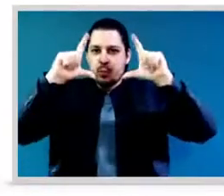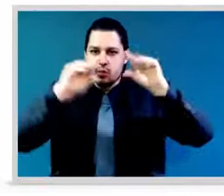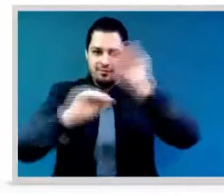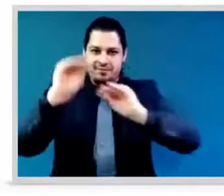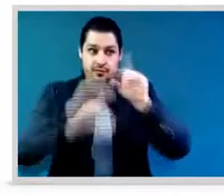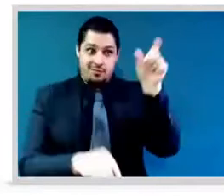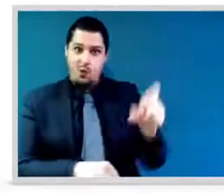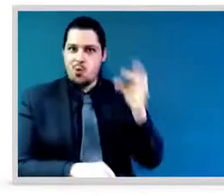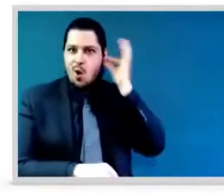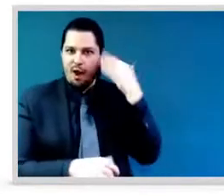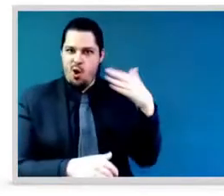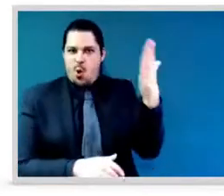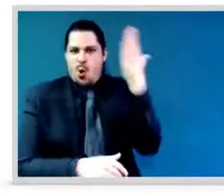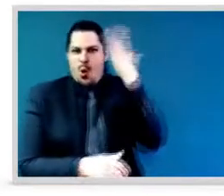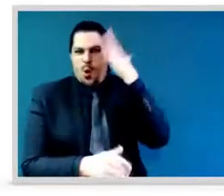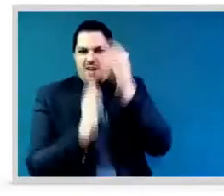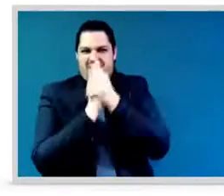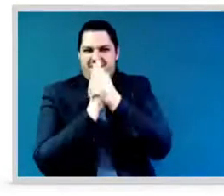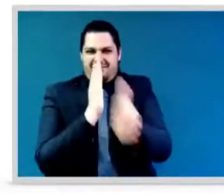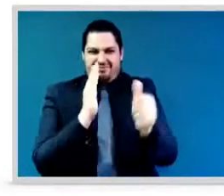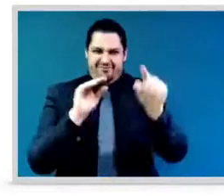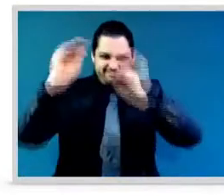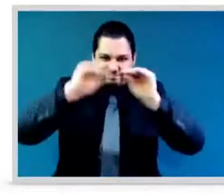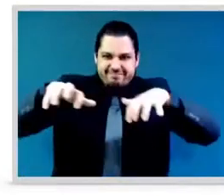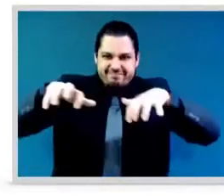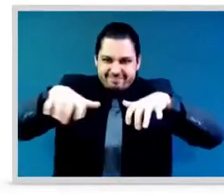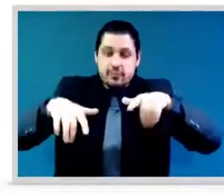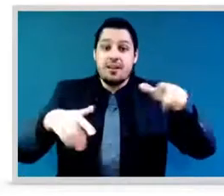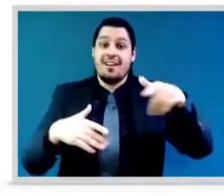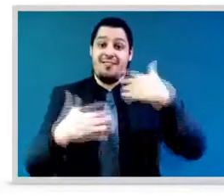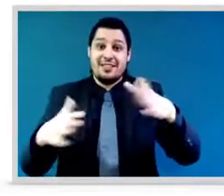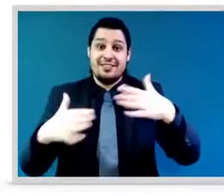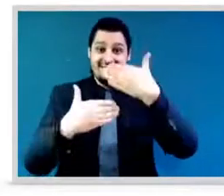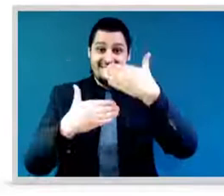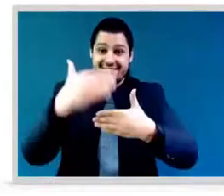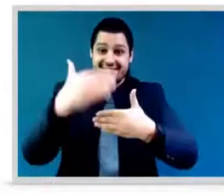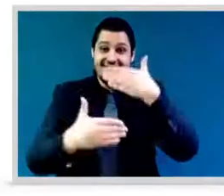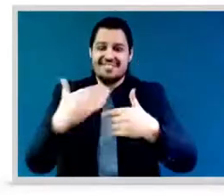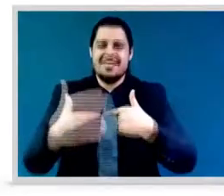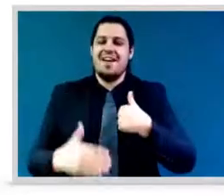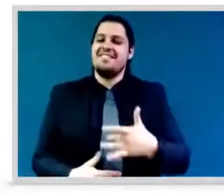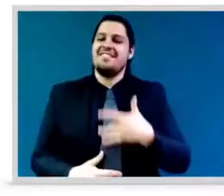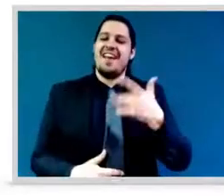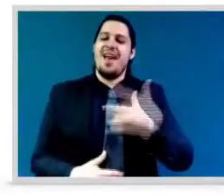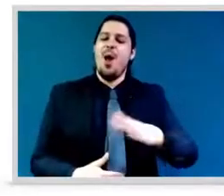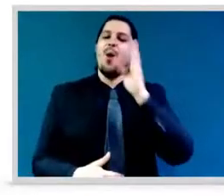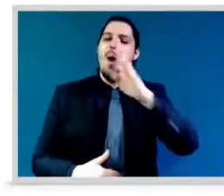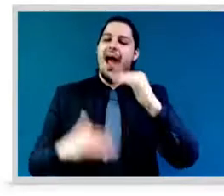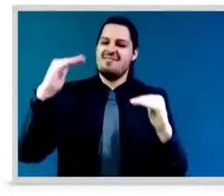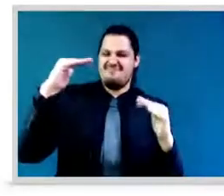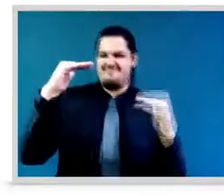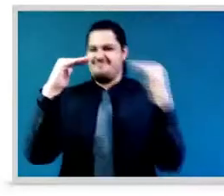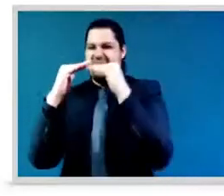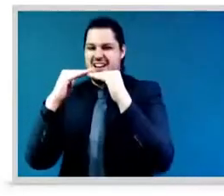equality, coming from a privileged position, as they say, well-educated, access to opportunities in the US,